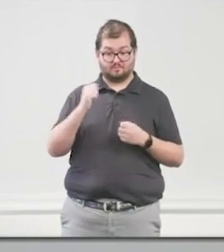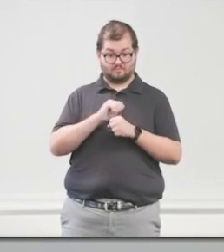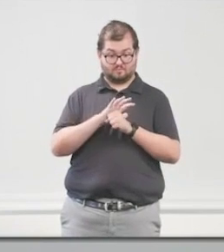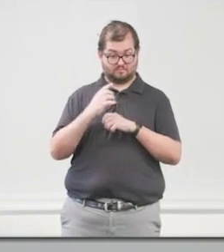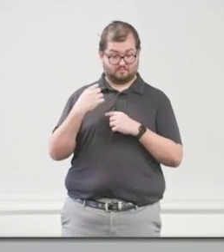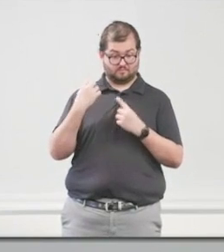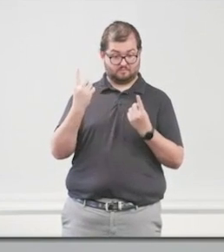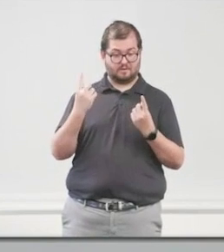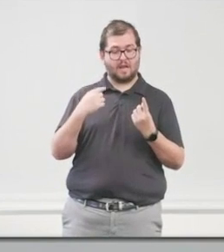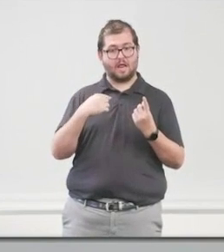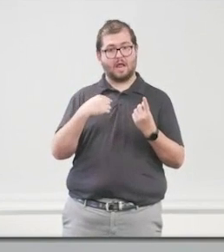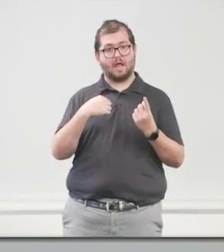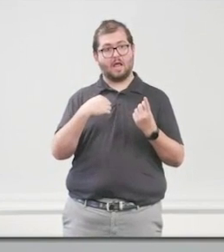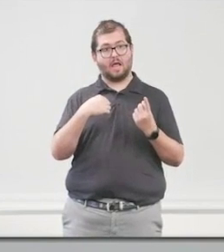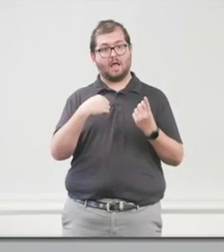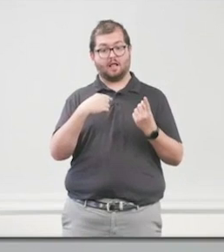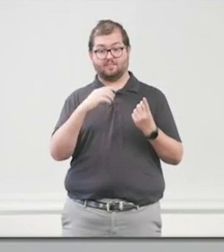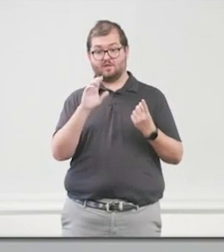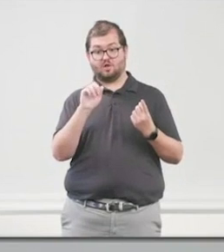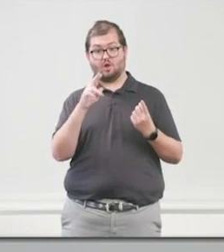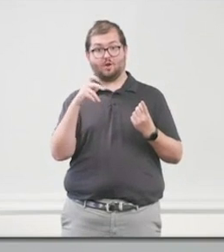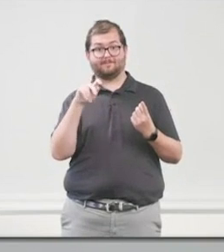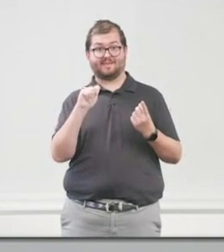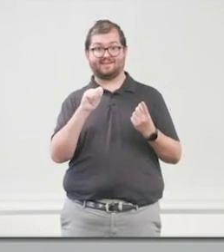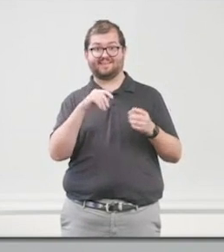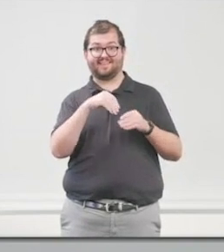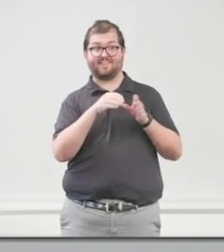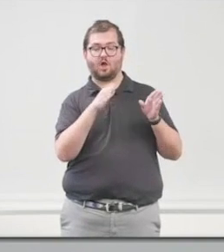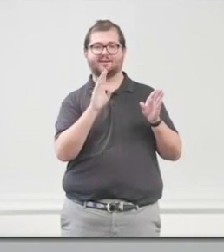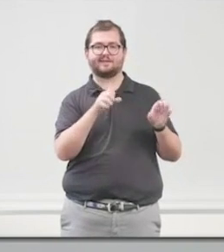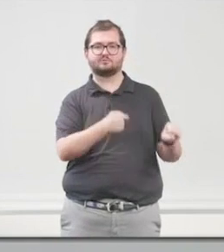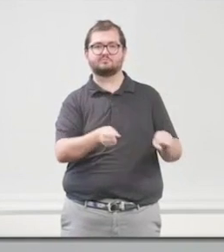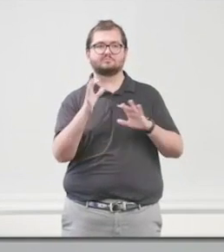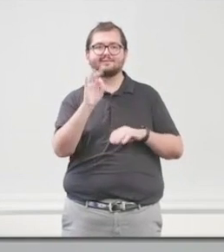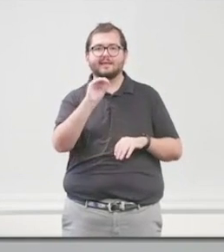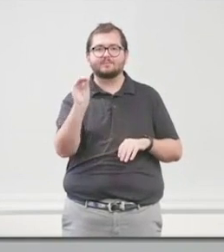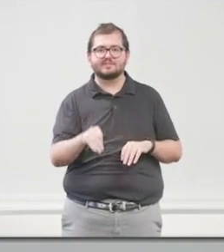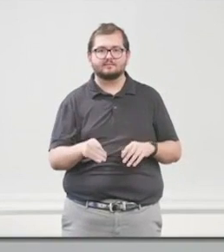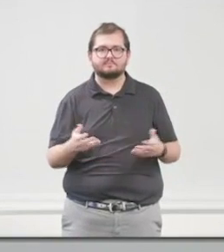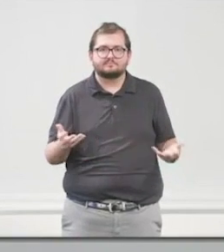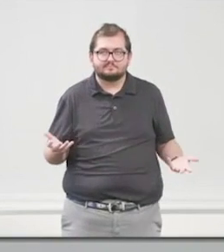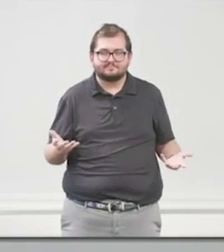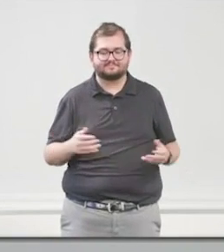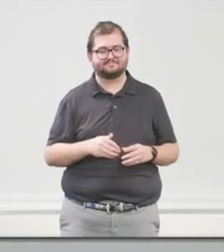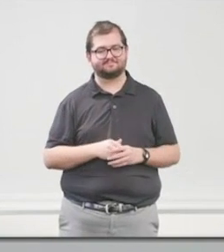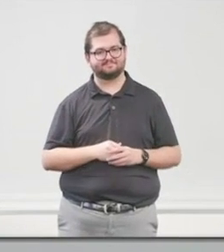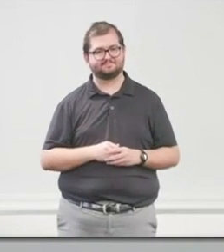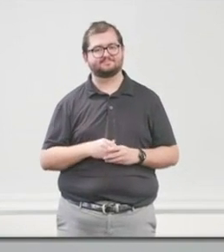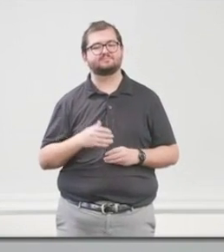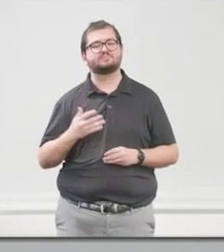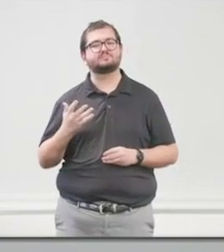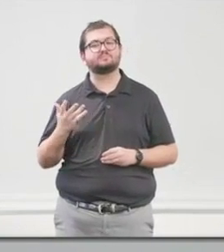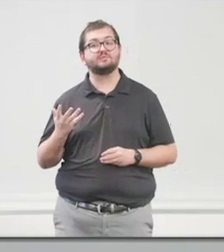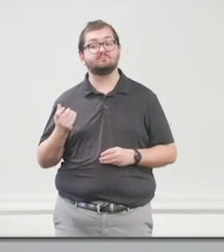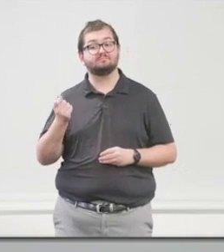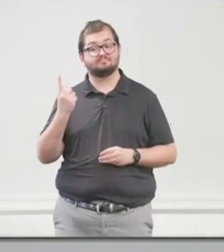90% of the carpet in the hallways. So, consequent, okay? Well, the other thing that happens is